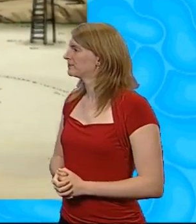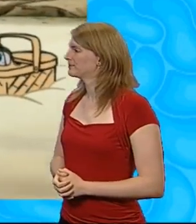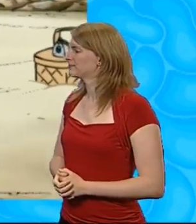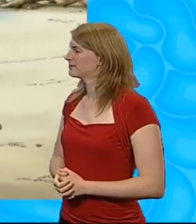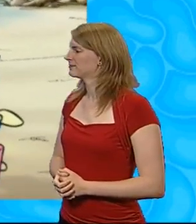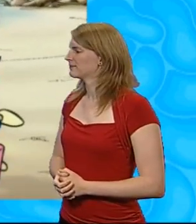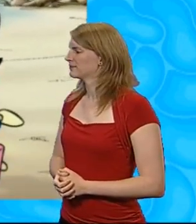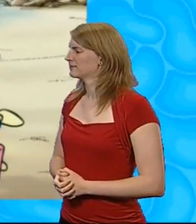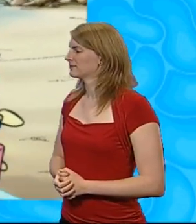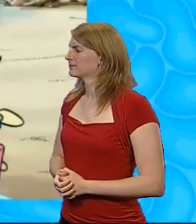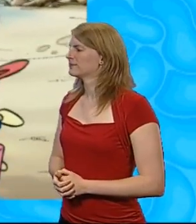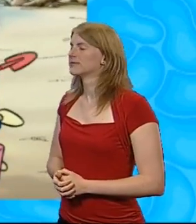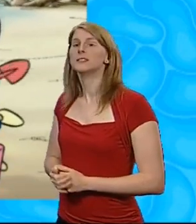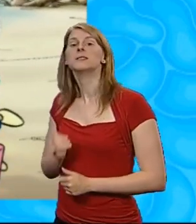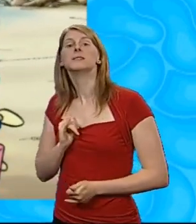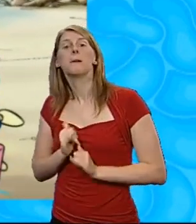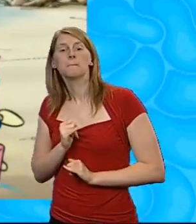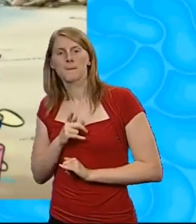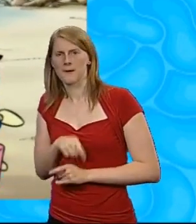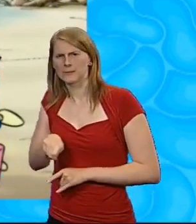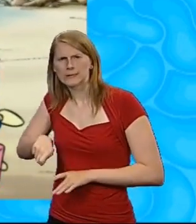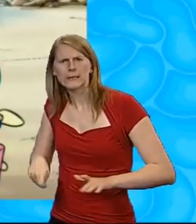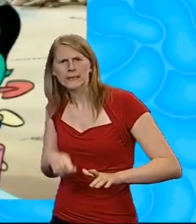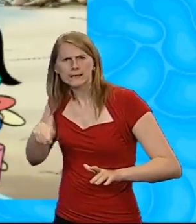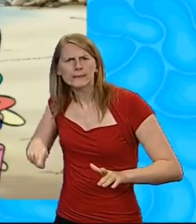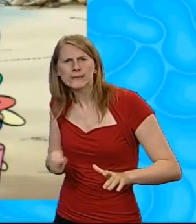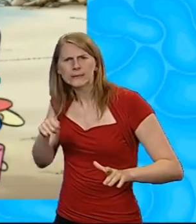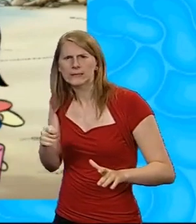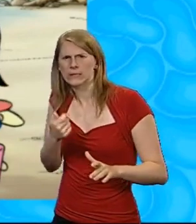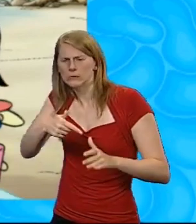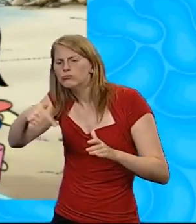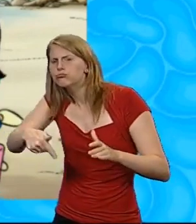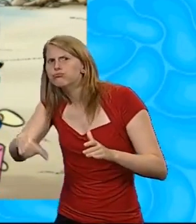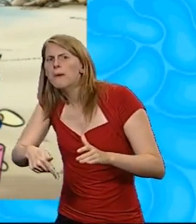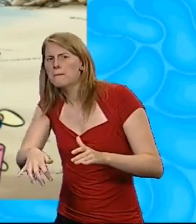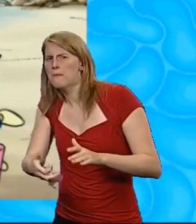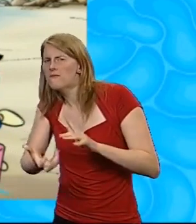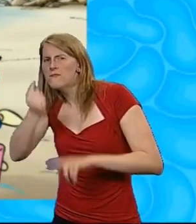Sometimes you have to dig for the really good ones. I'm sure we'll find one soon.